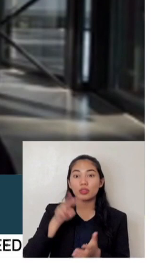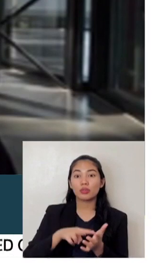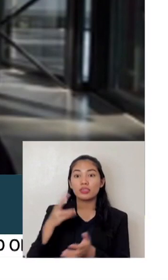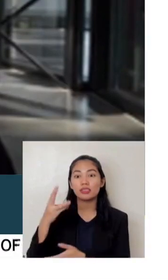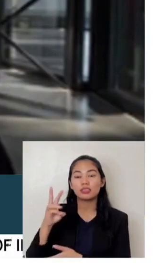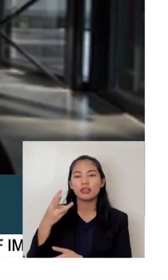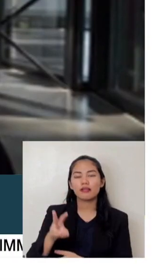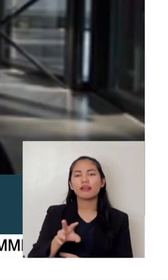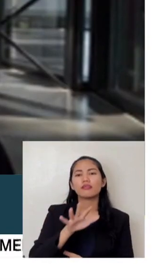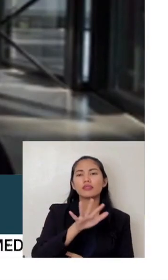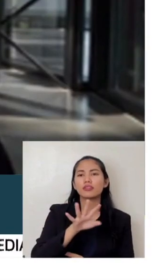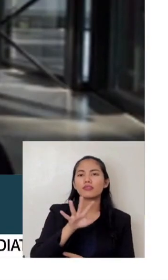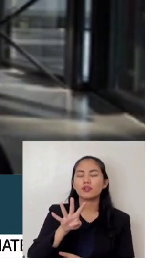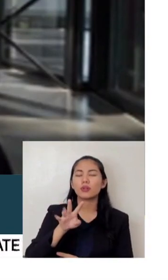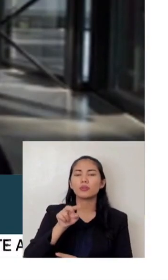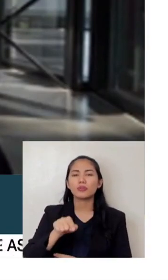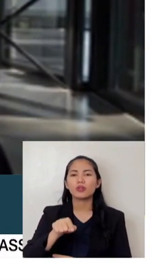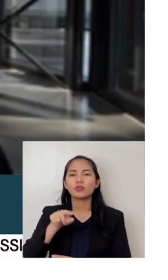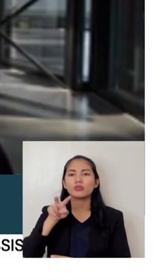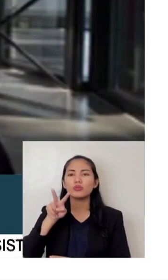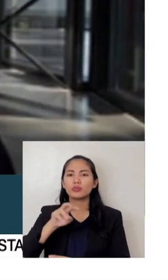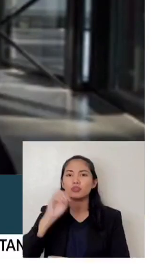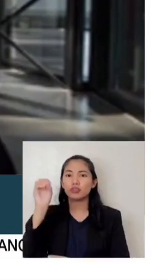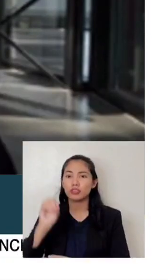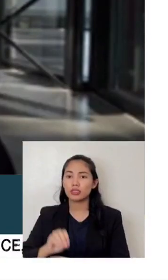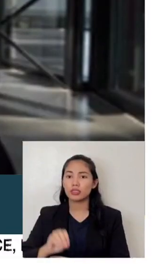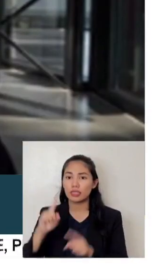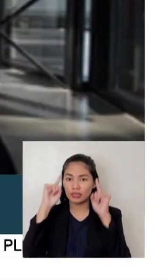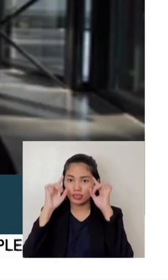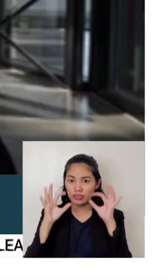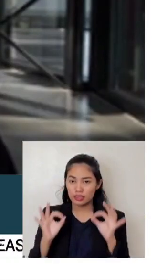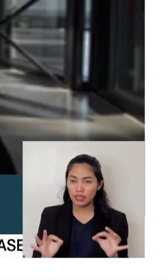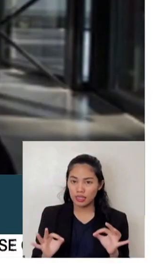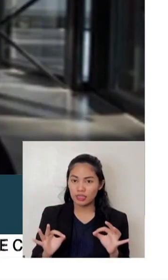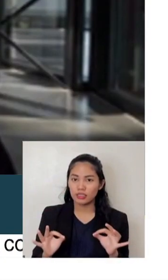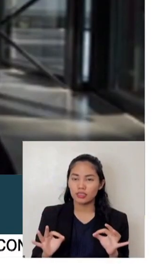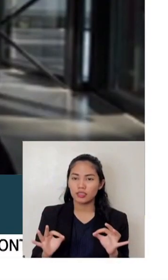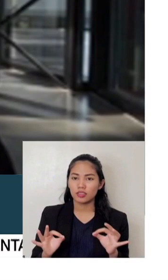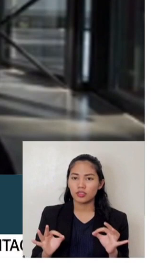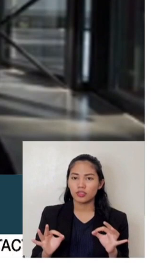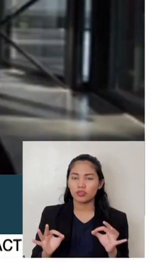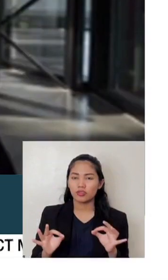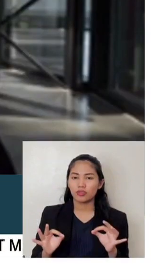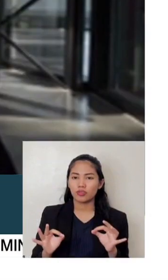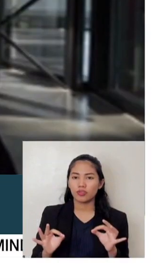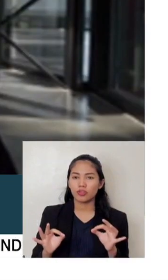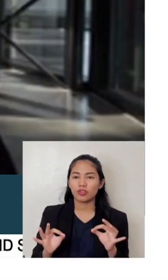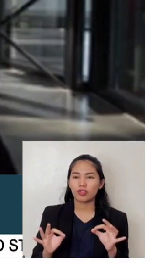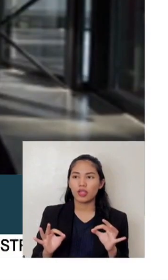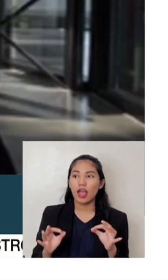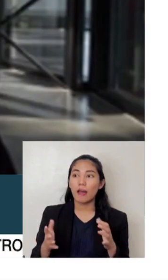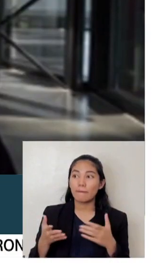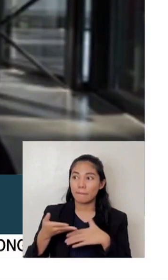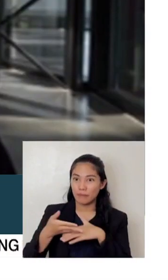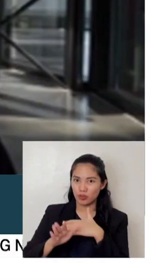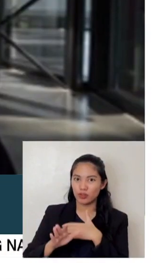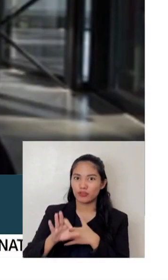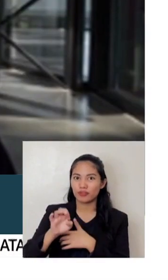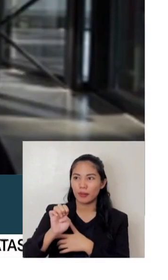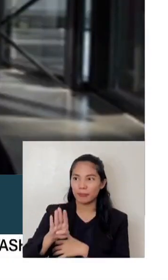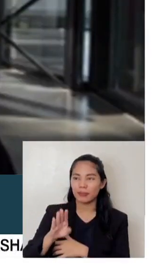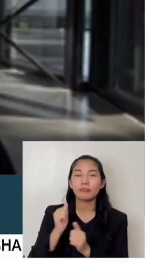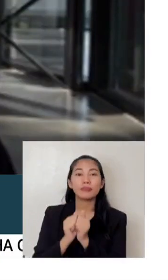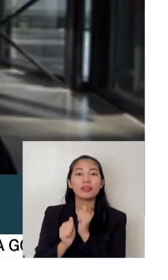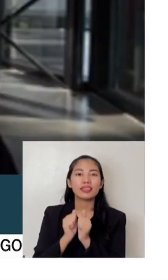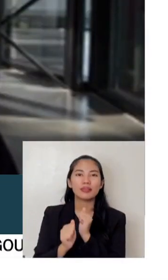.2% of the voters decided to finally vote after February. So we still have a lot of